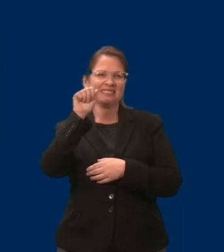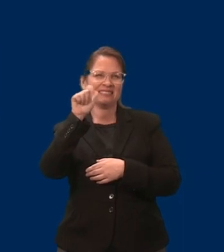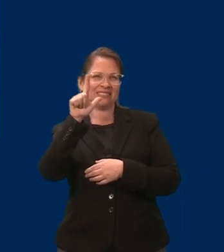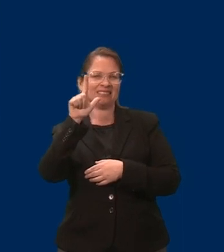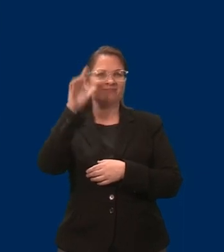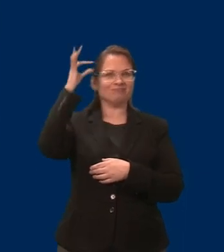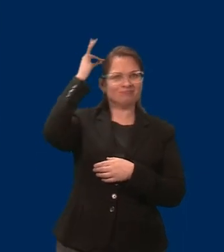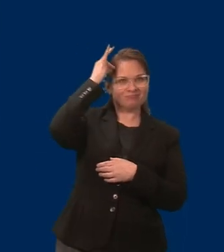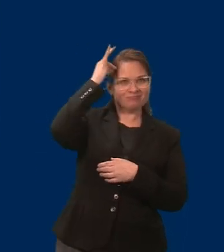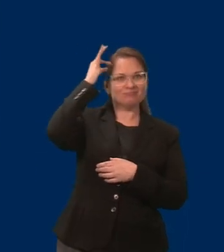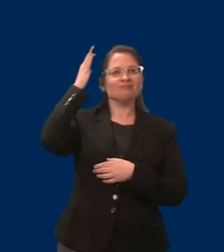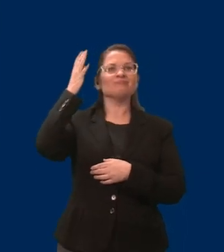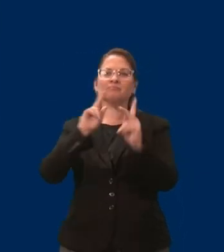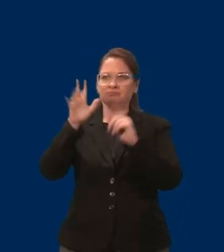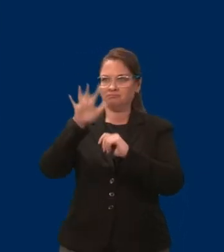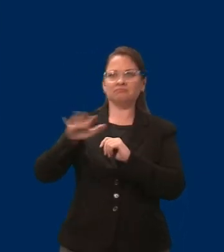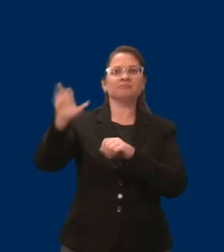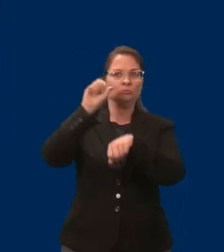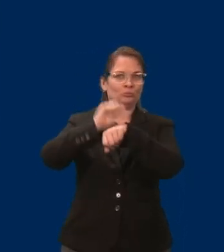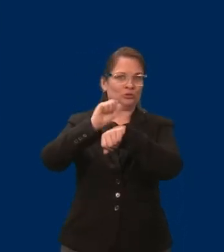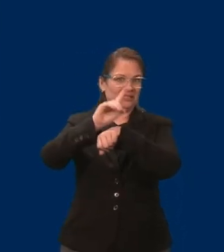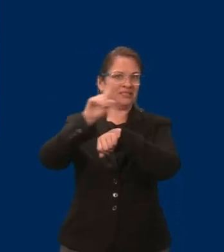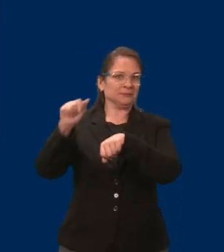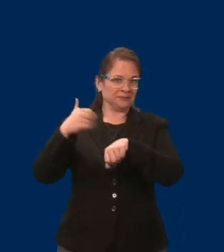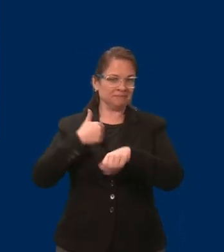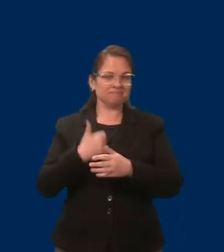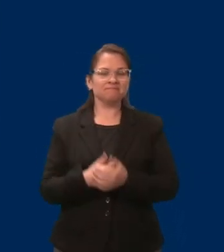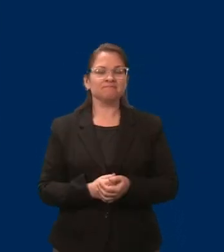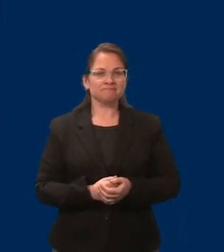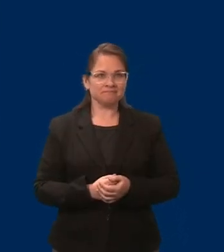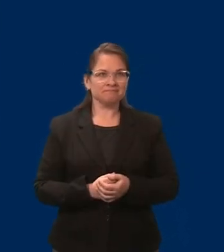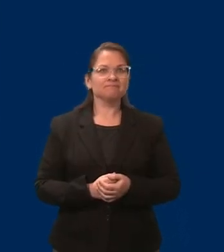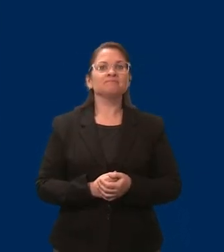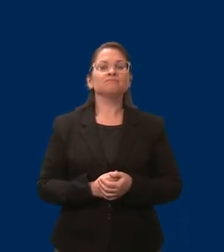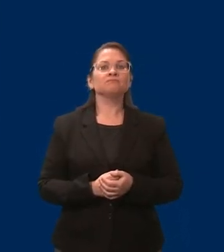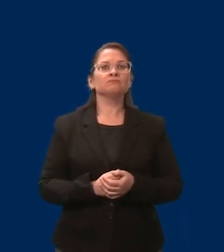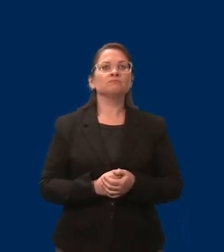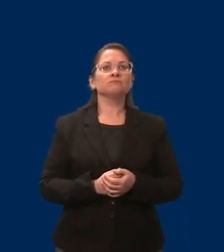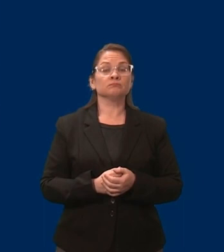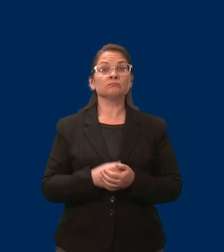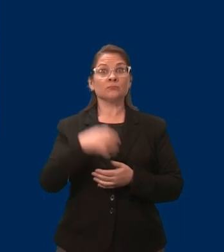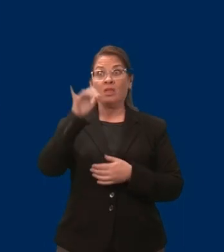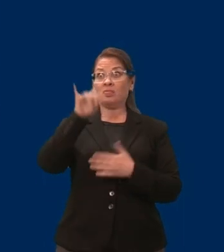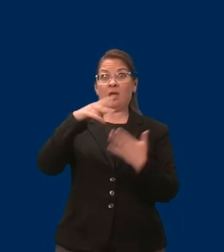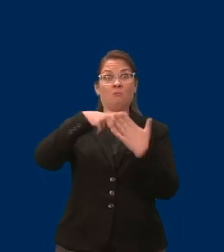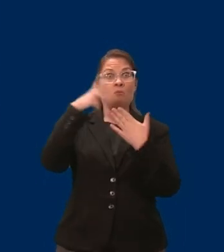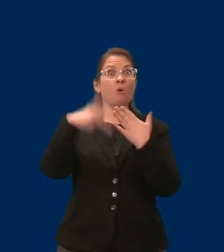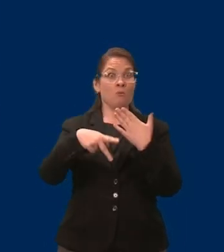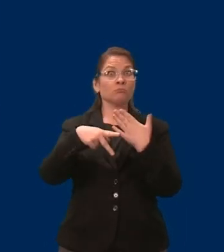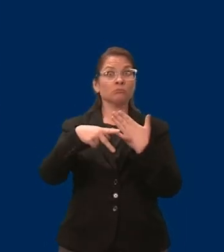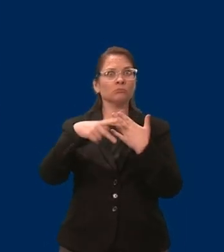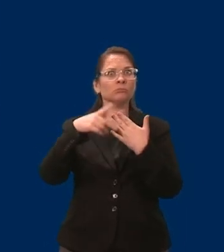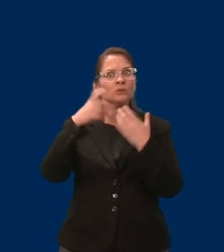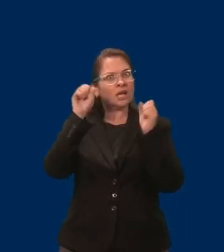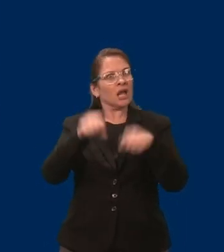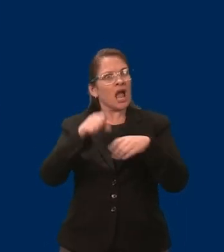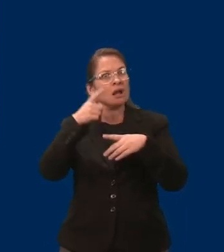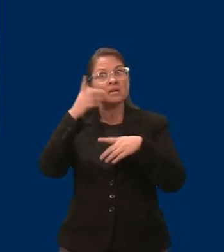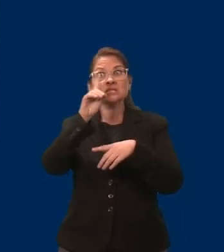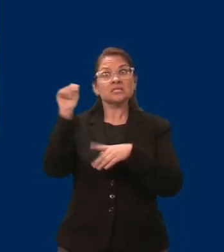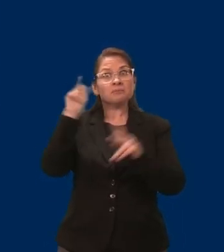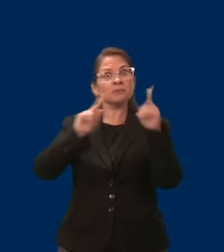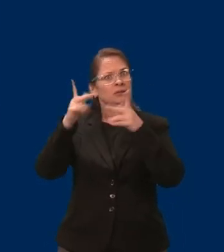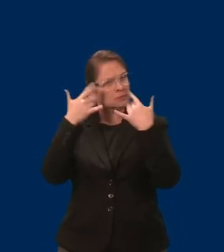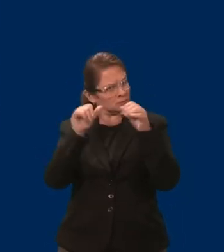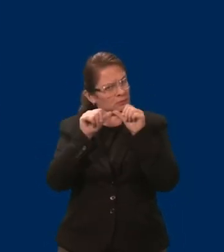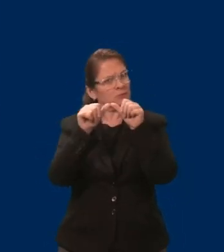and my pronouns are she, her. This is a program that allows individuals with disabilities to continue to access MA for services and supports